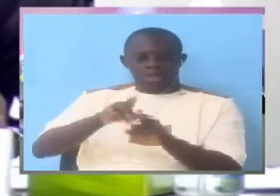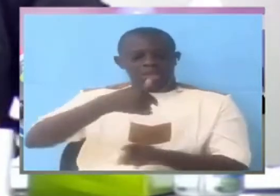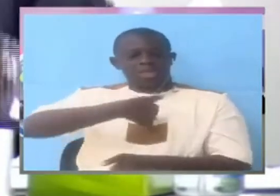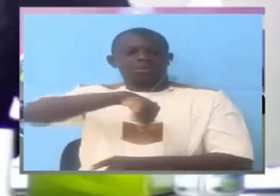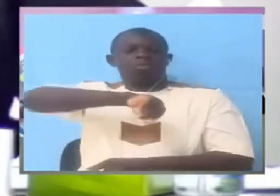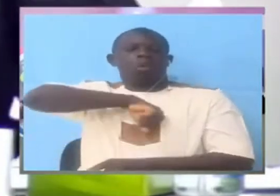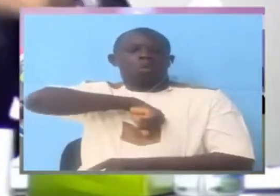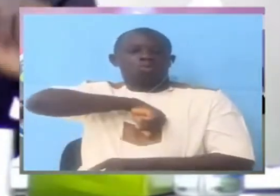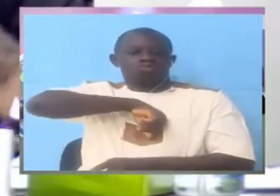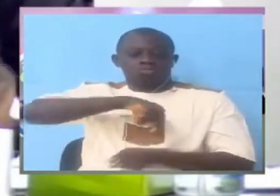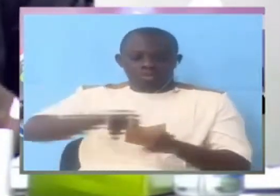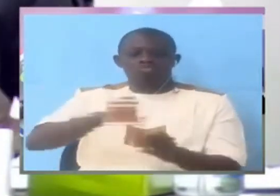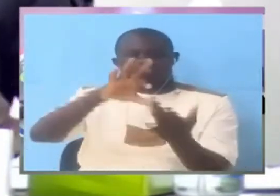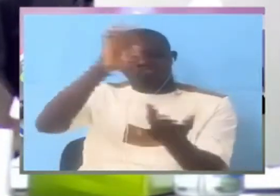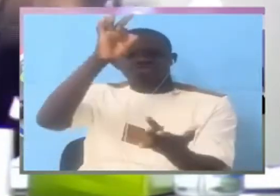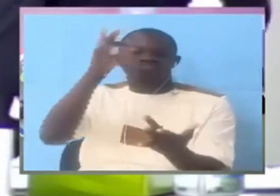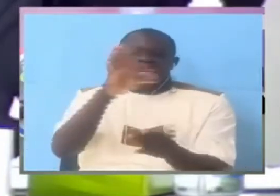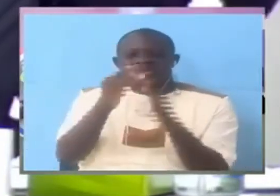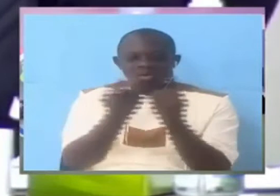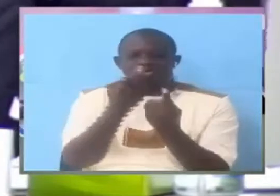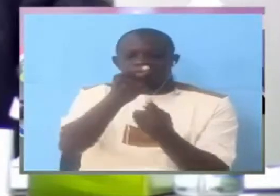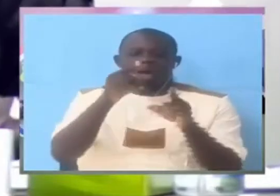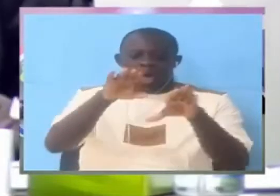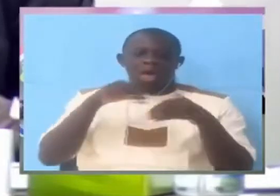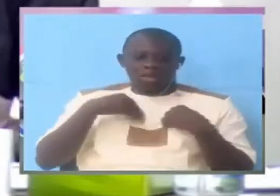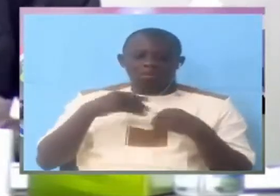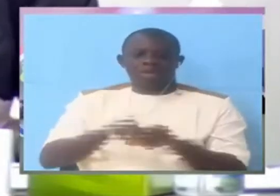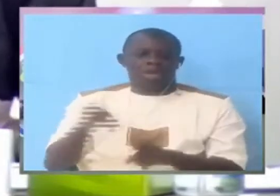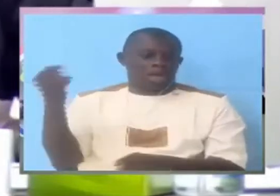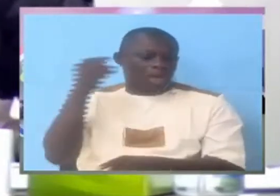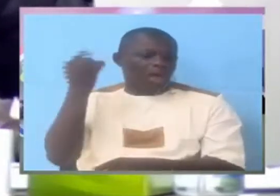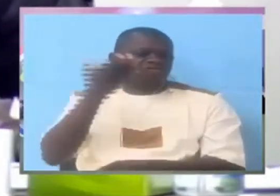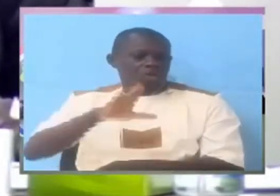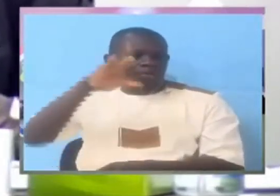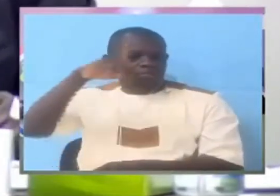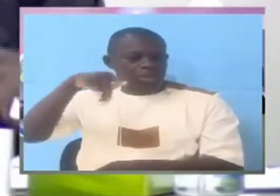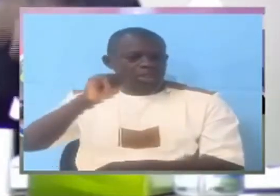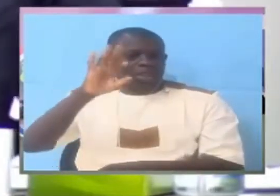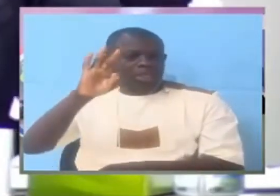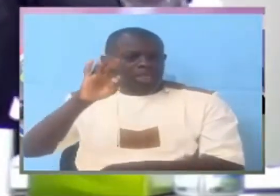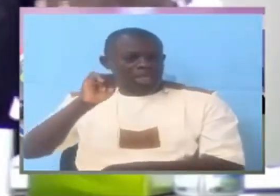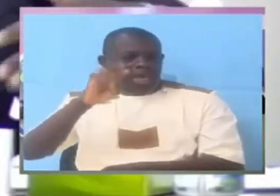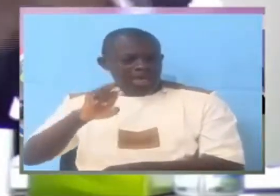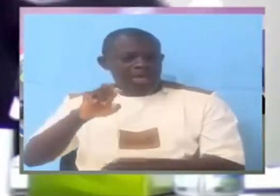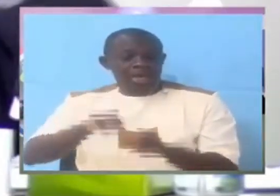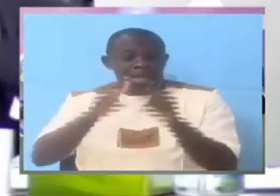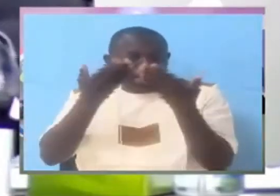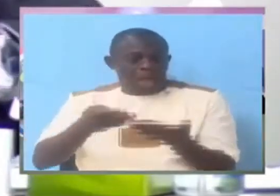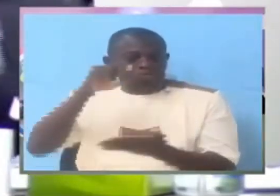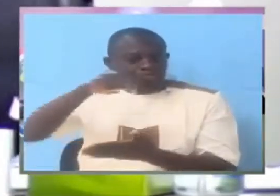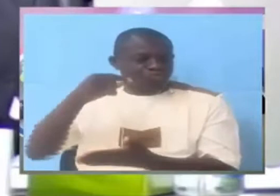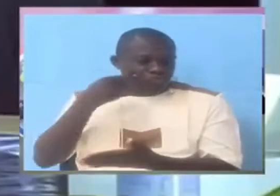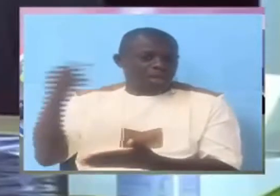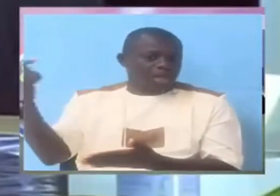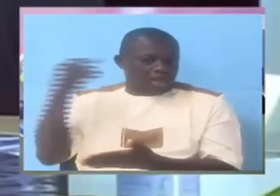you choose which one you accept that we heard from Peter today we are hearing that from Paul and this trend is going